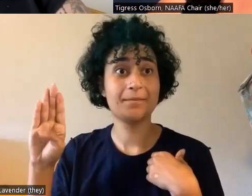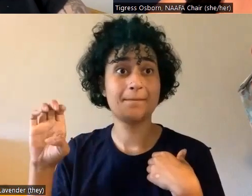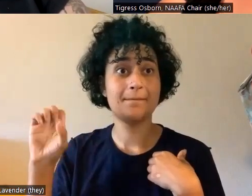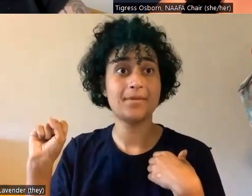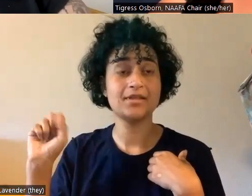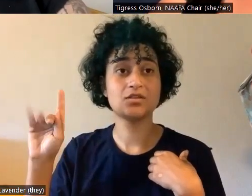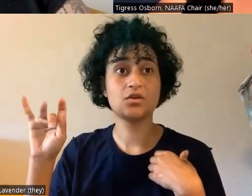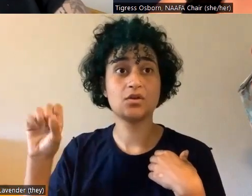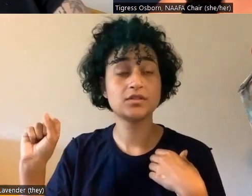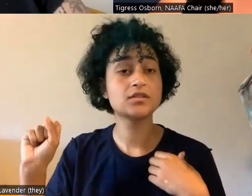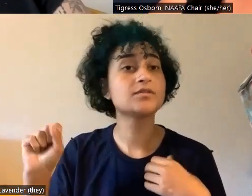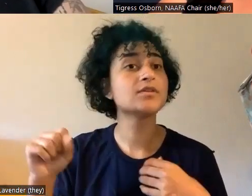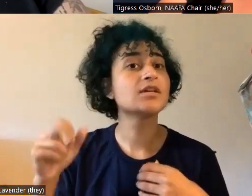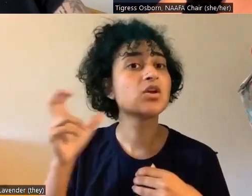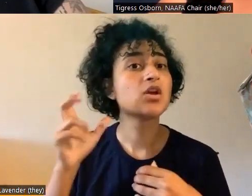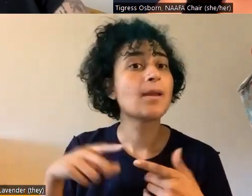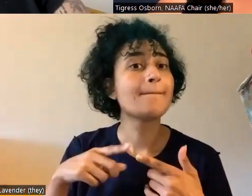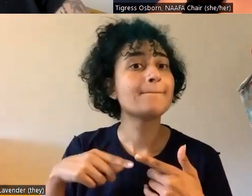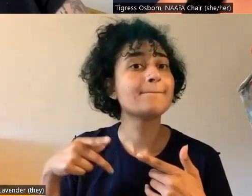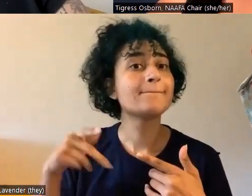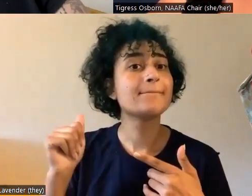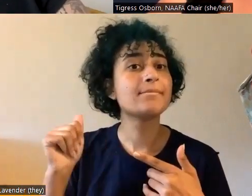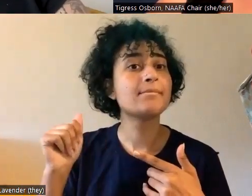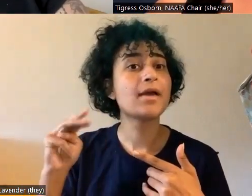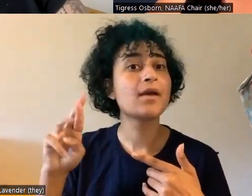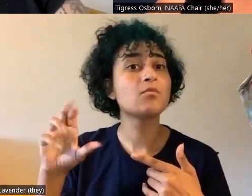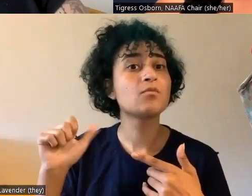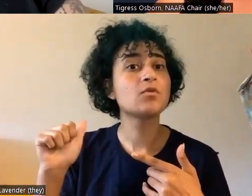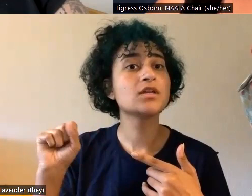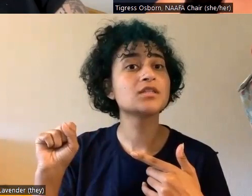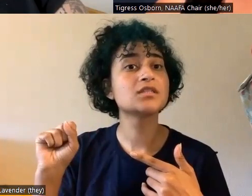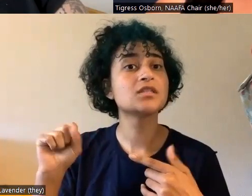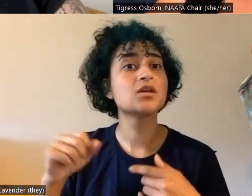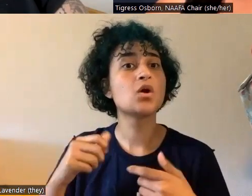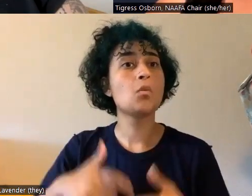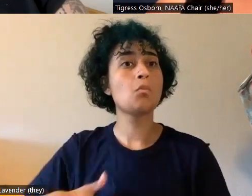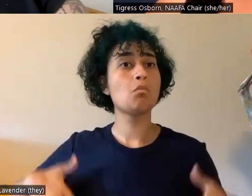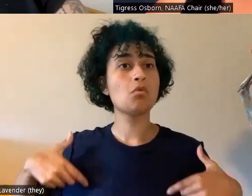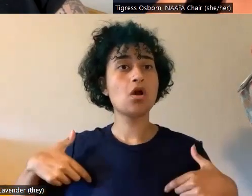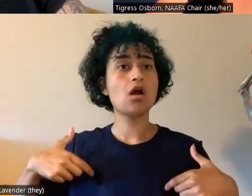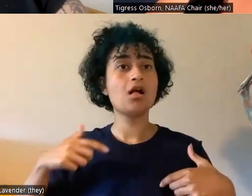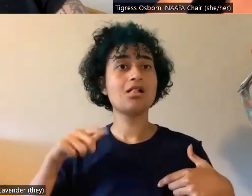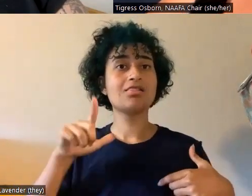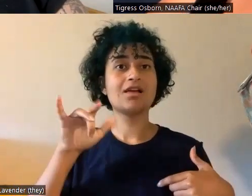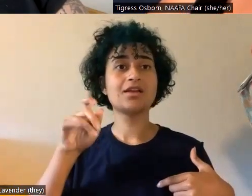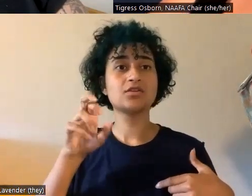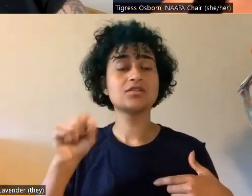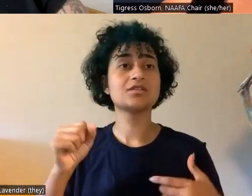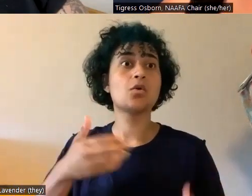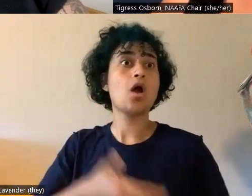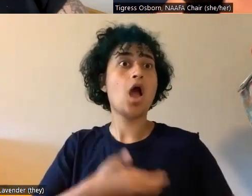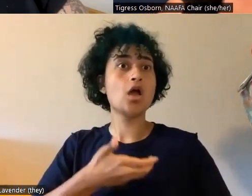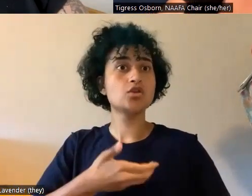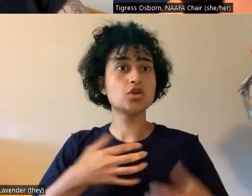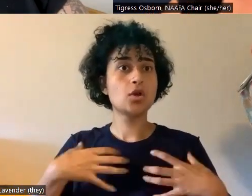pambrus, bra liners and tummy liners. And of course, you know, um, uh, under boob sweat is for